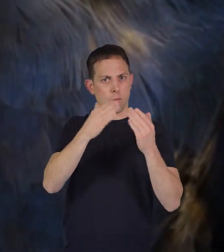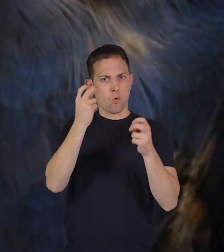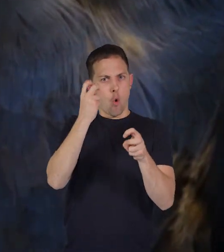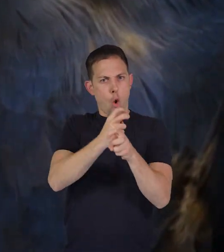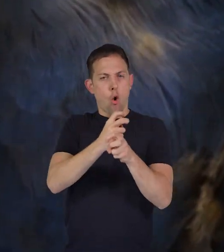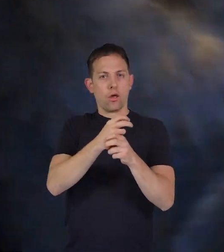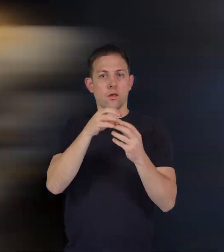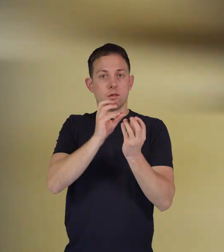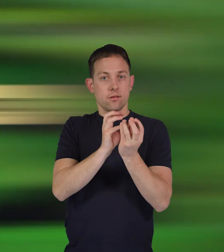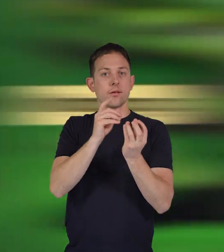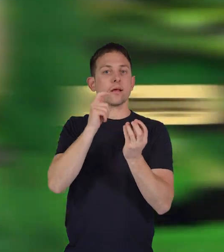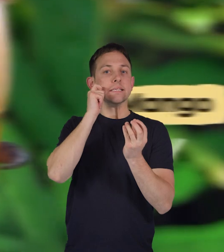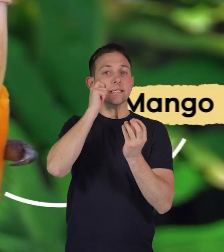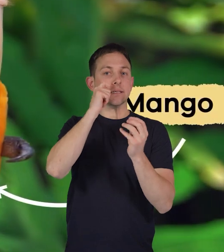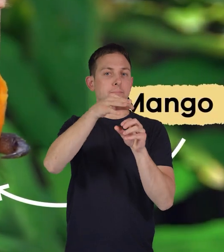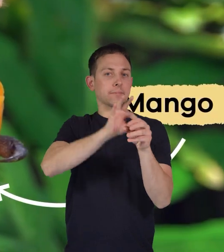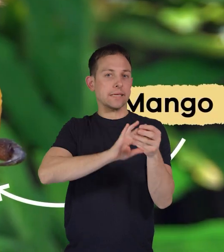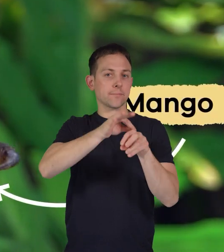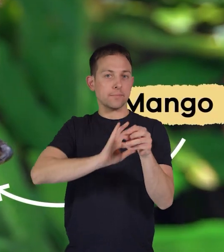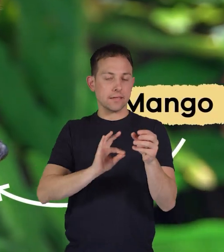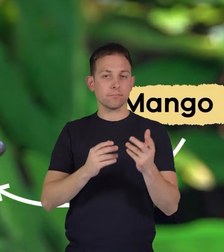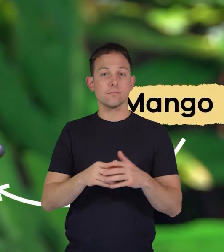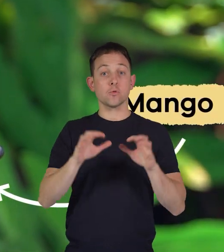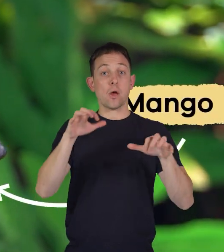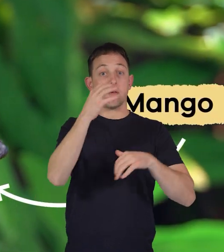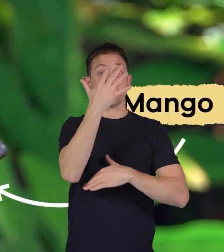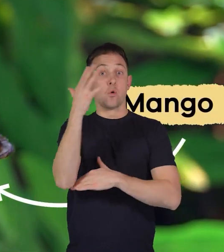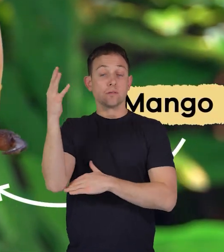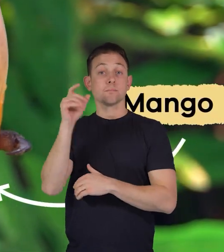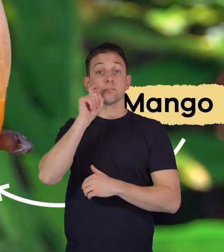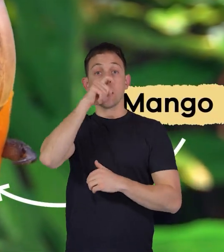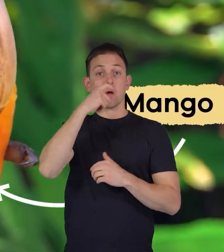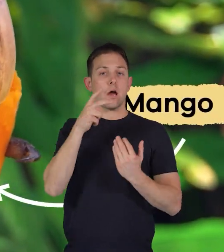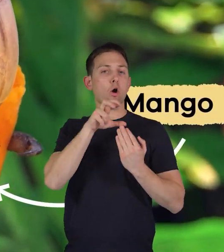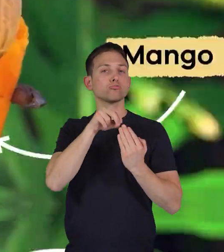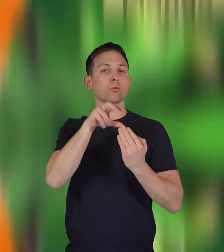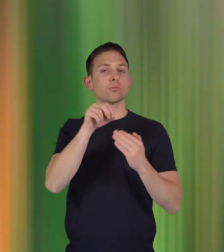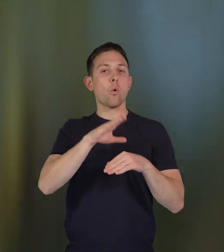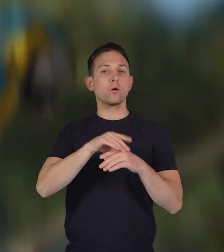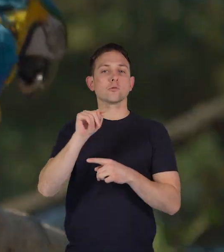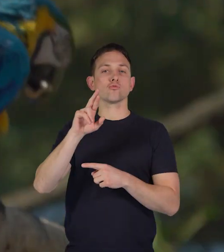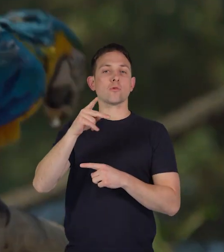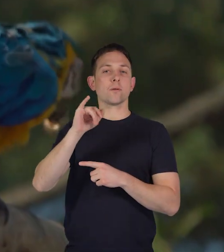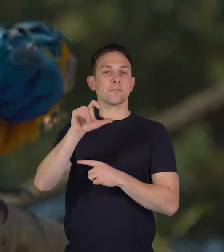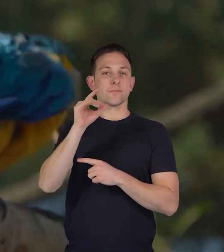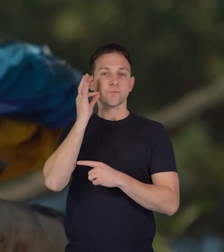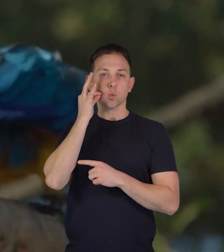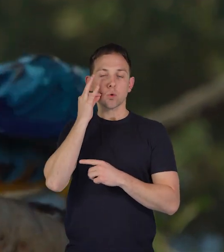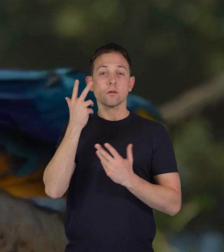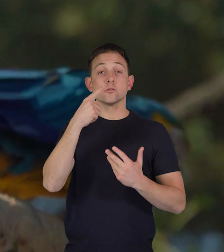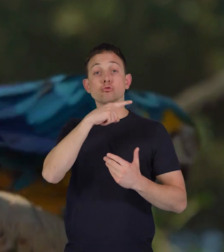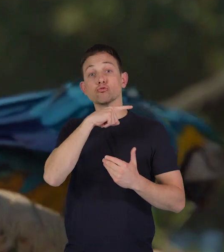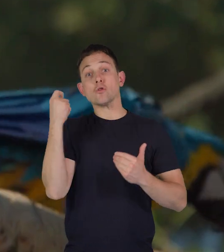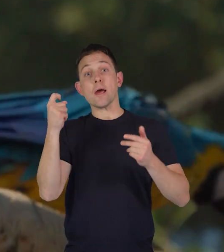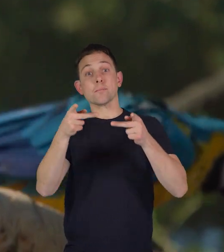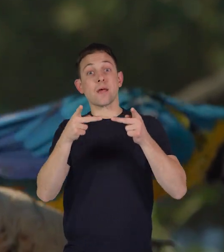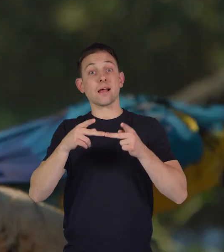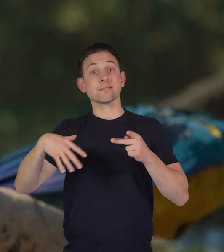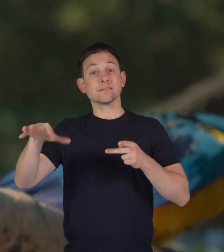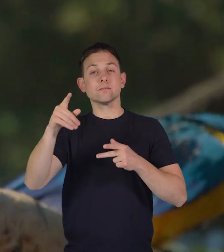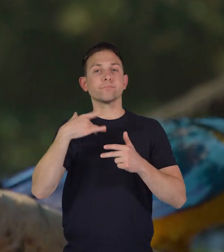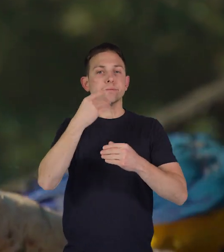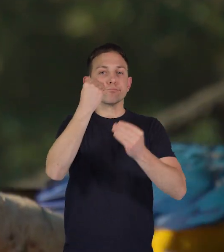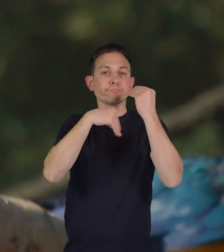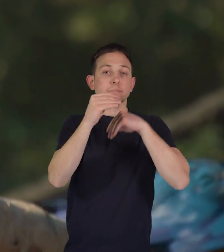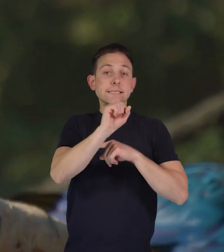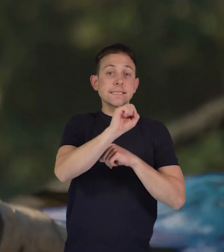peel fruit skins. In the rainforests, parrots munch on tropical fruits. In drier places, they feast